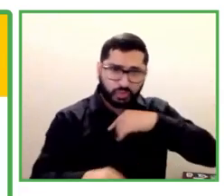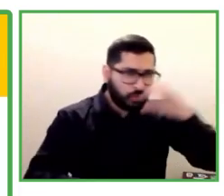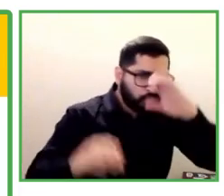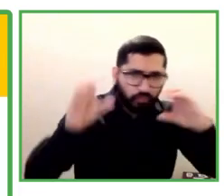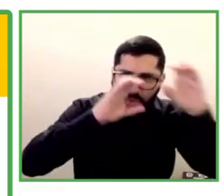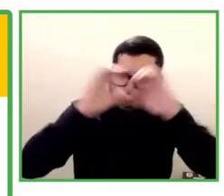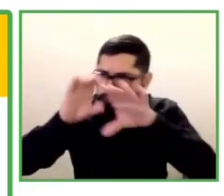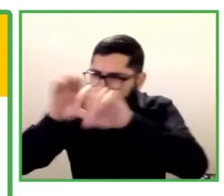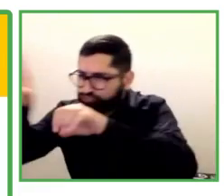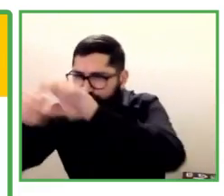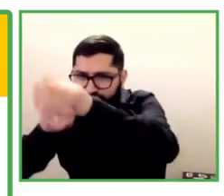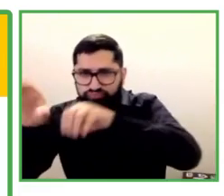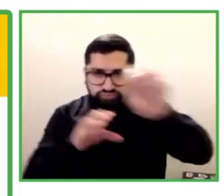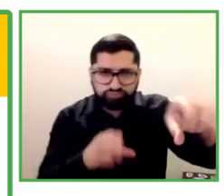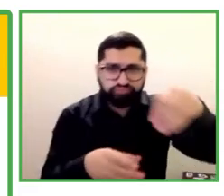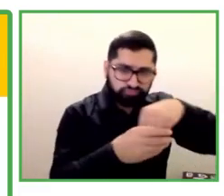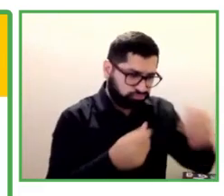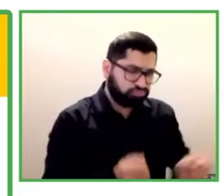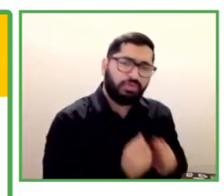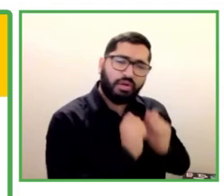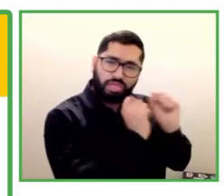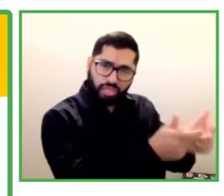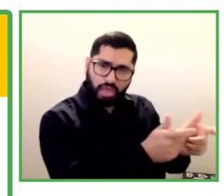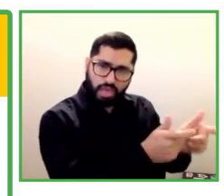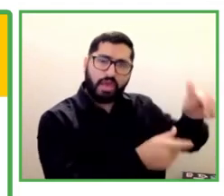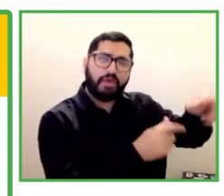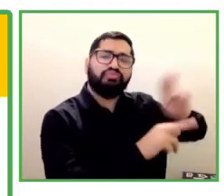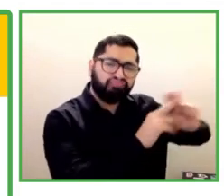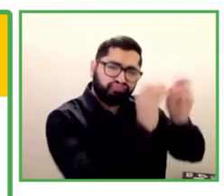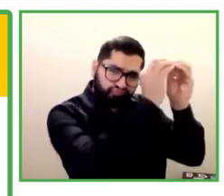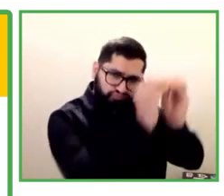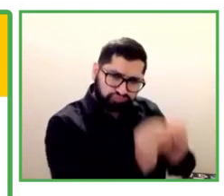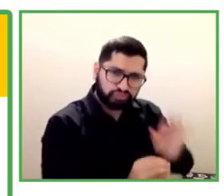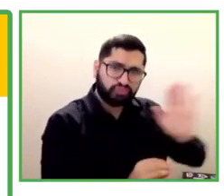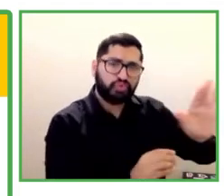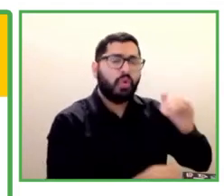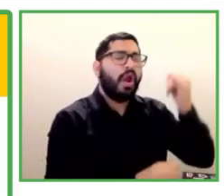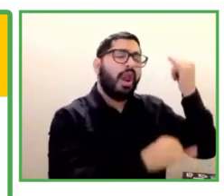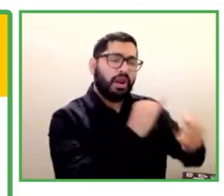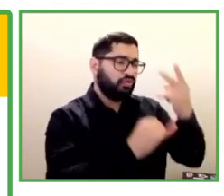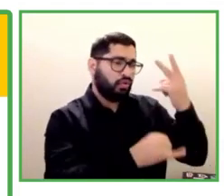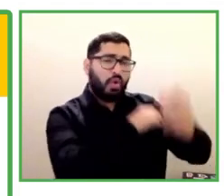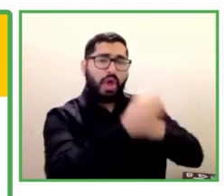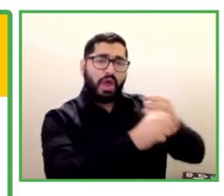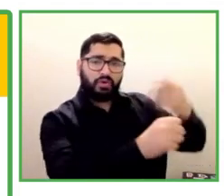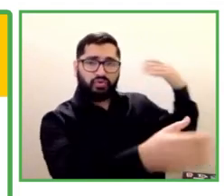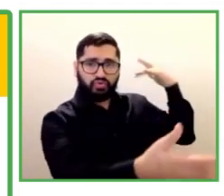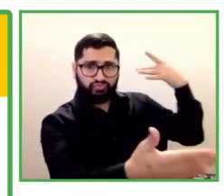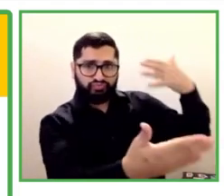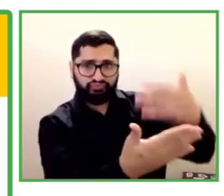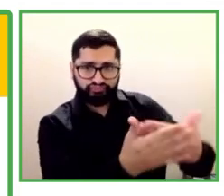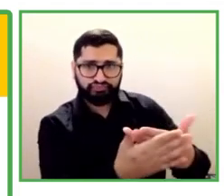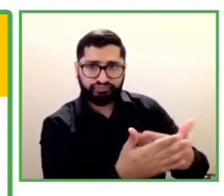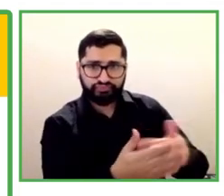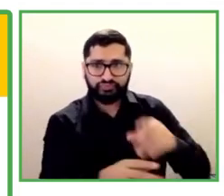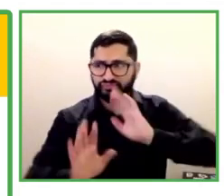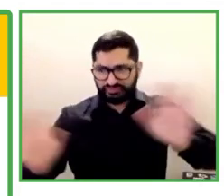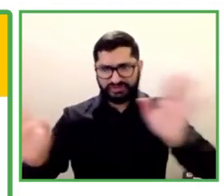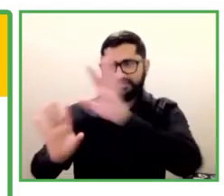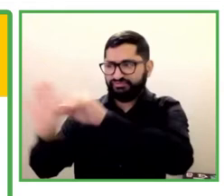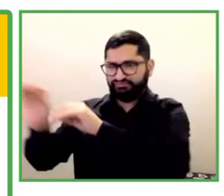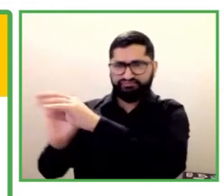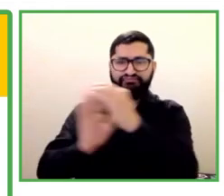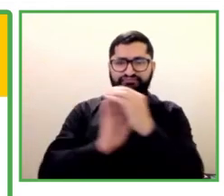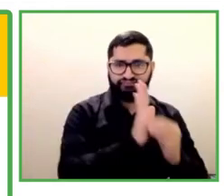But we know that this is not enough. Unless you change the whole ecosystem, there cannot be a sustained change